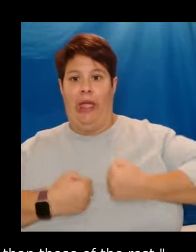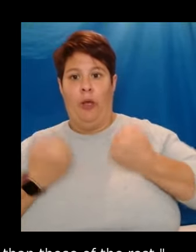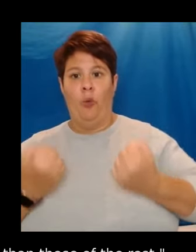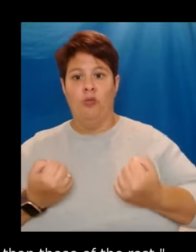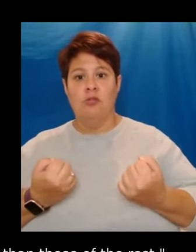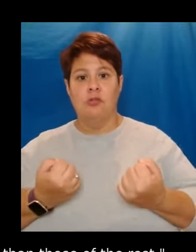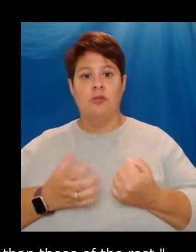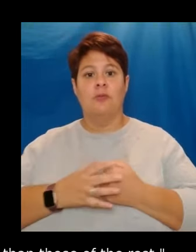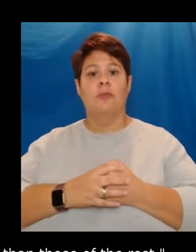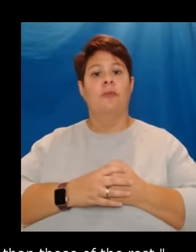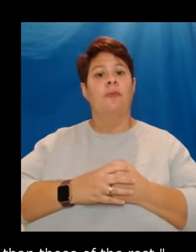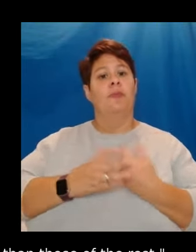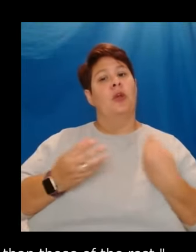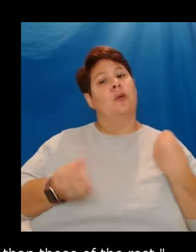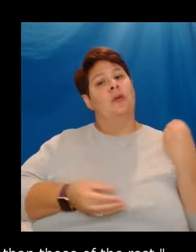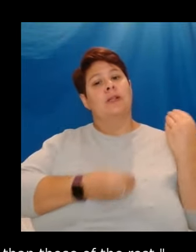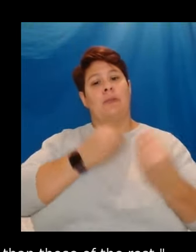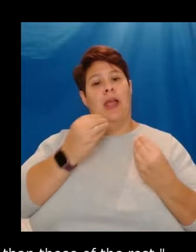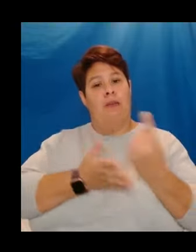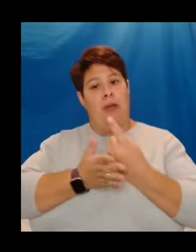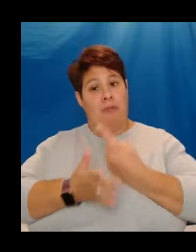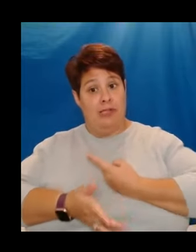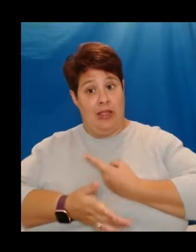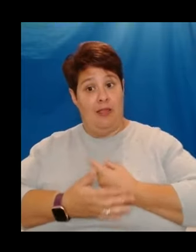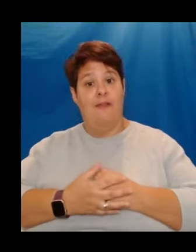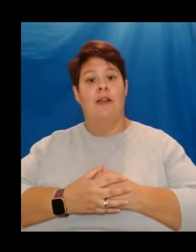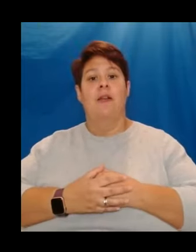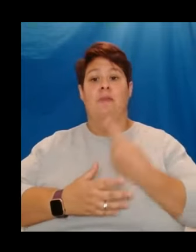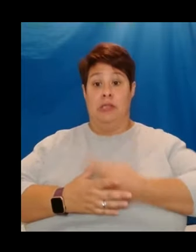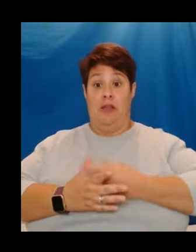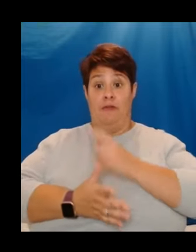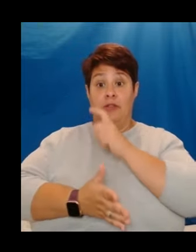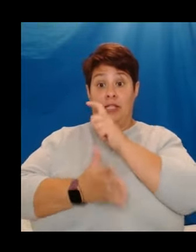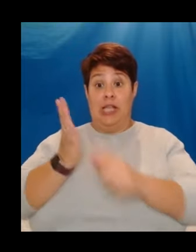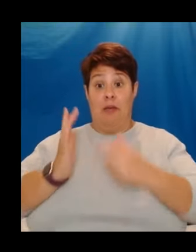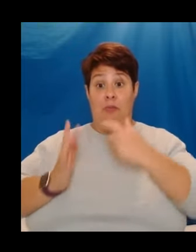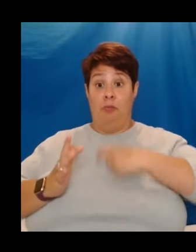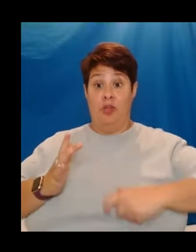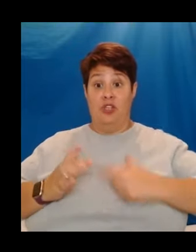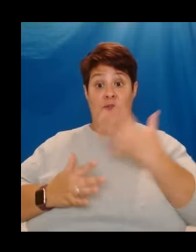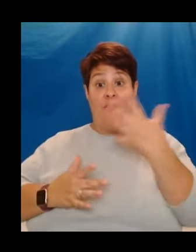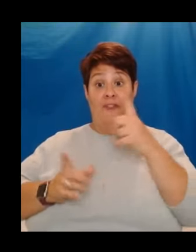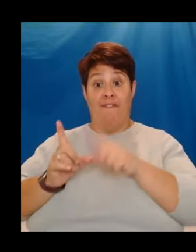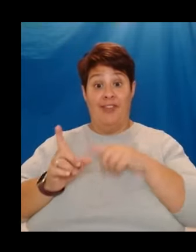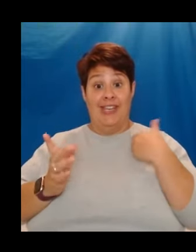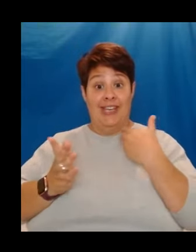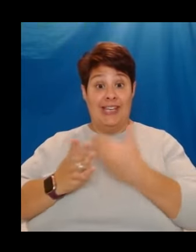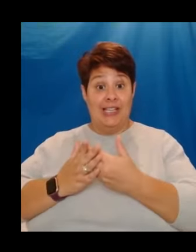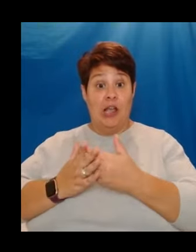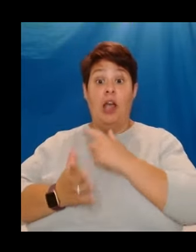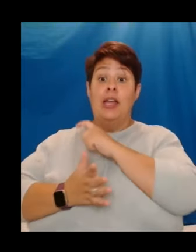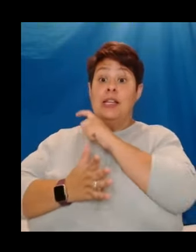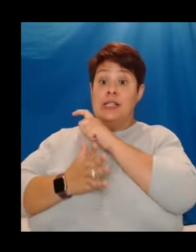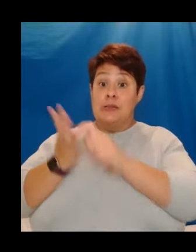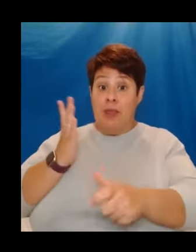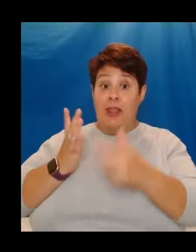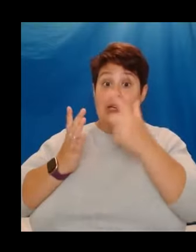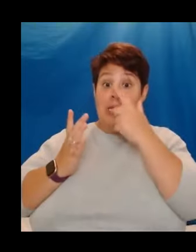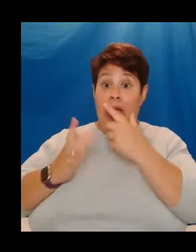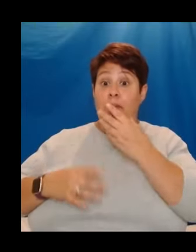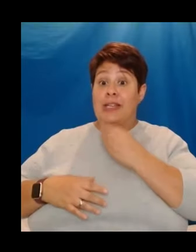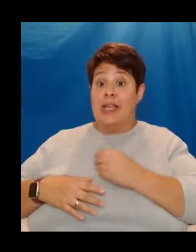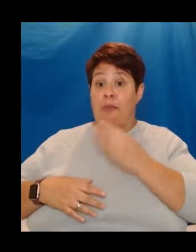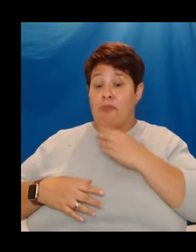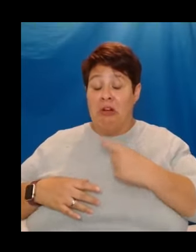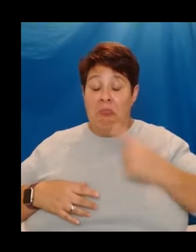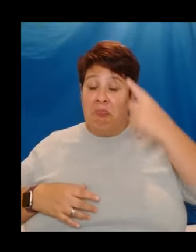To explain a little bit about me, I was a disabled person for about 15 years, but disability can be transitory, and I don't consider myself one